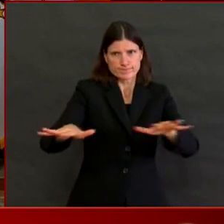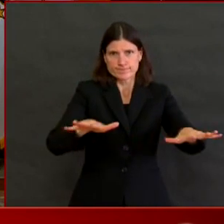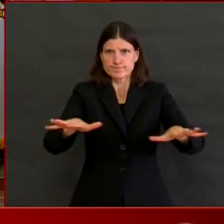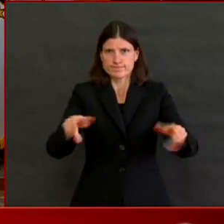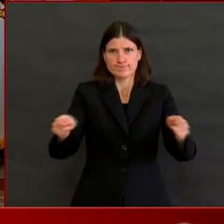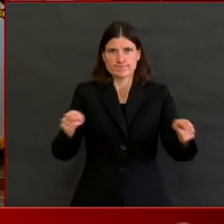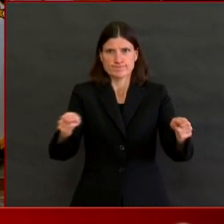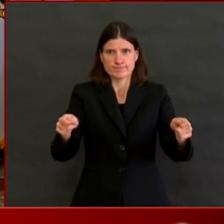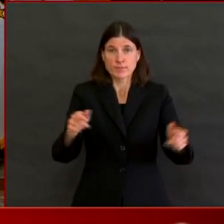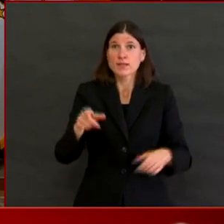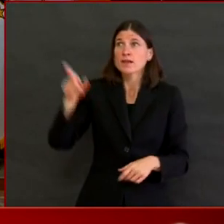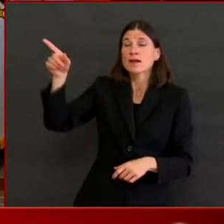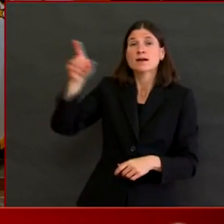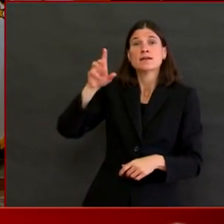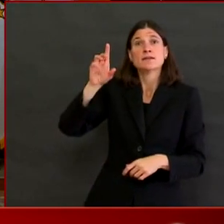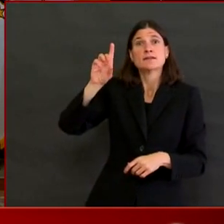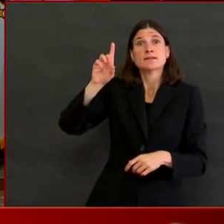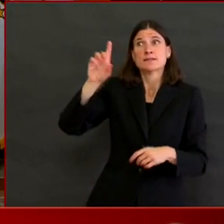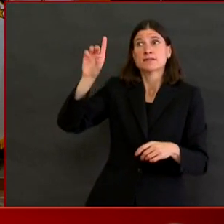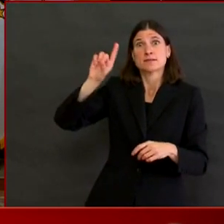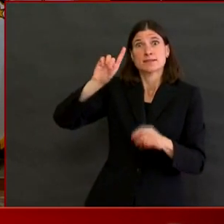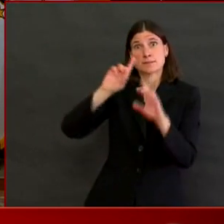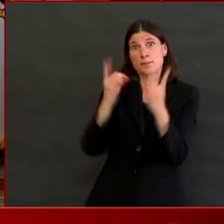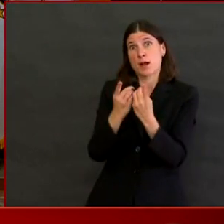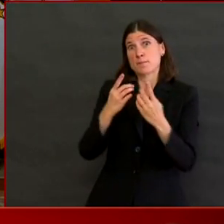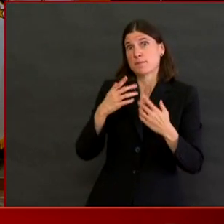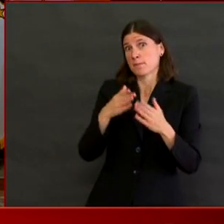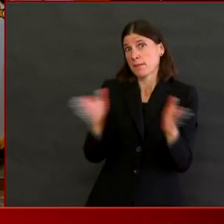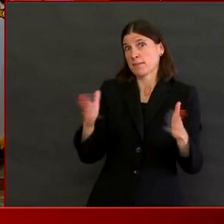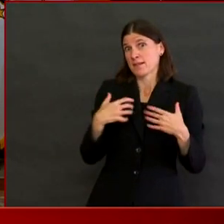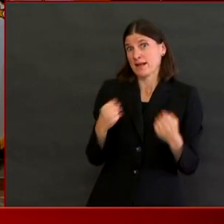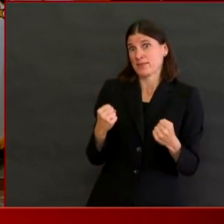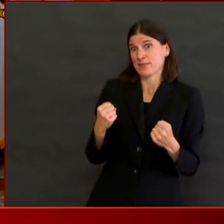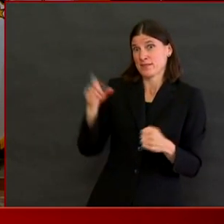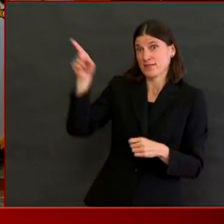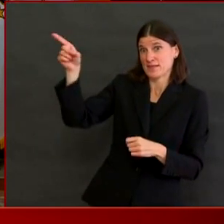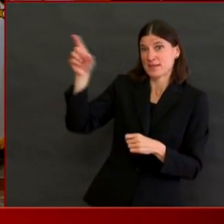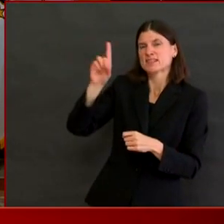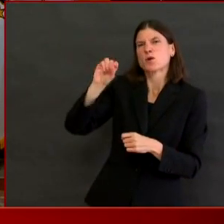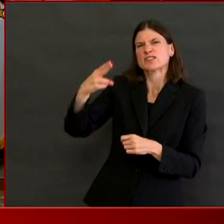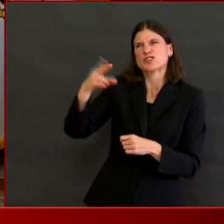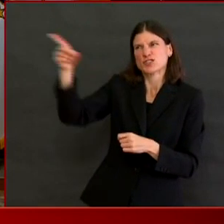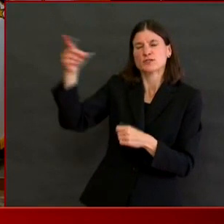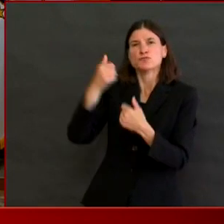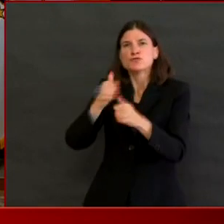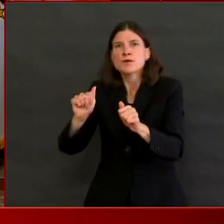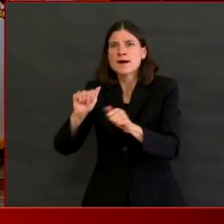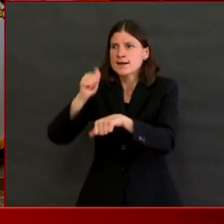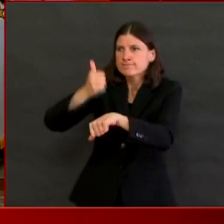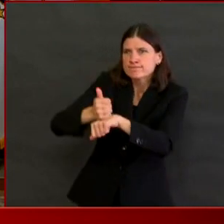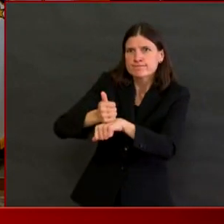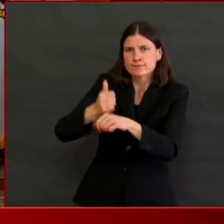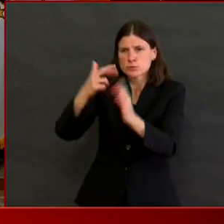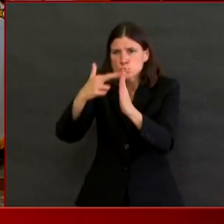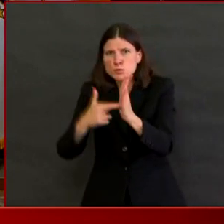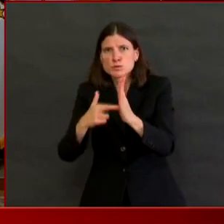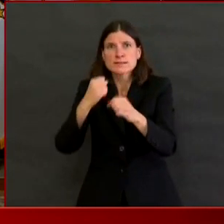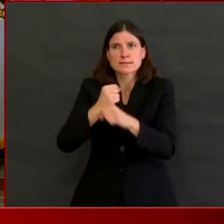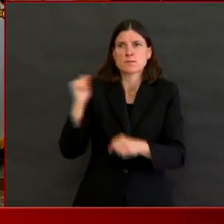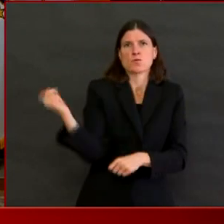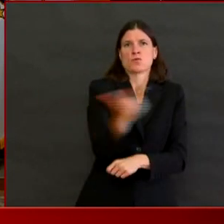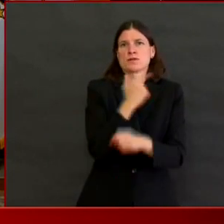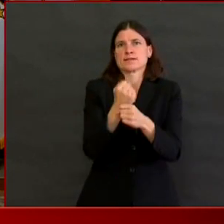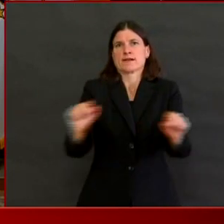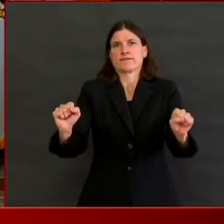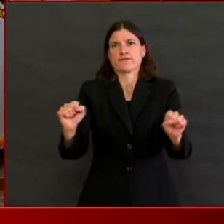support they need. And we're working with Rhode Island response to support the nursing homes